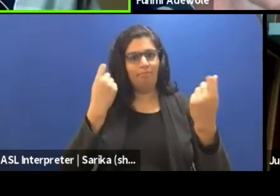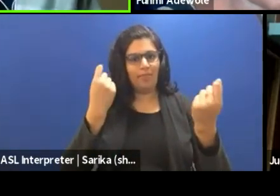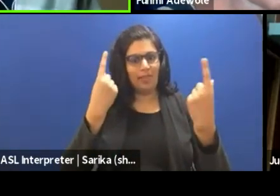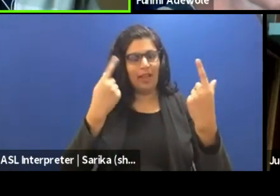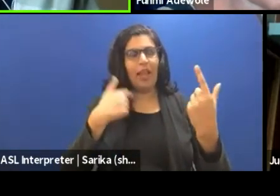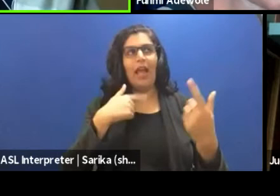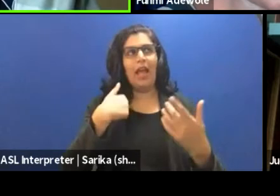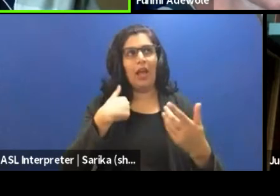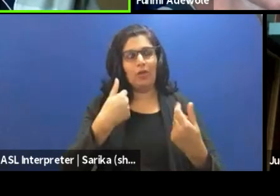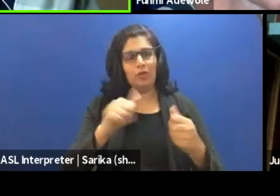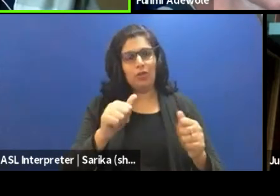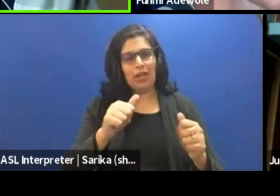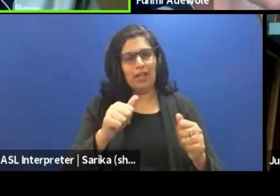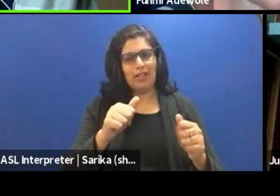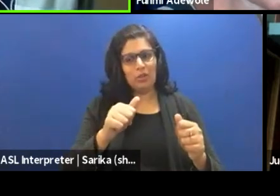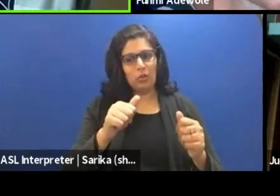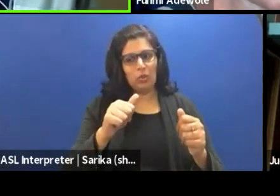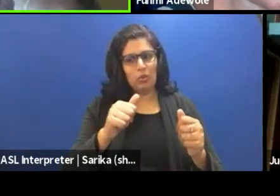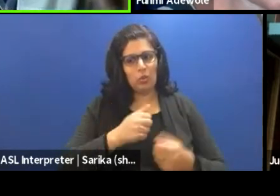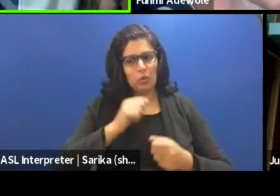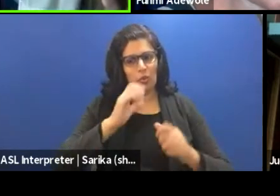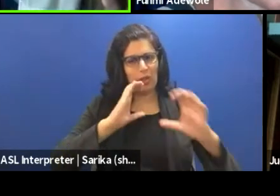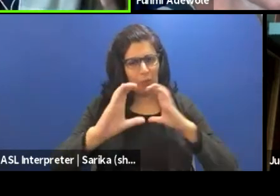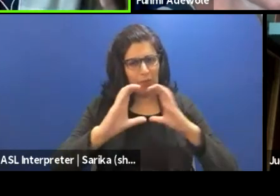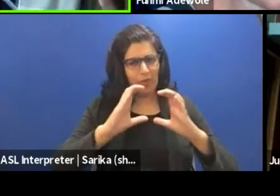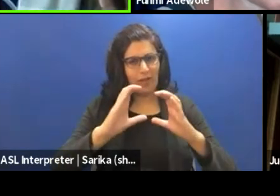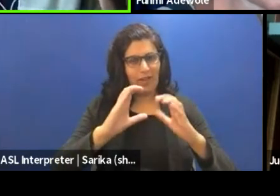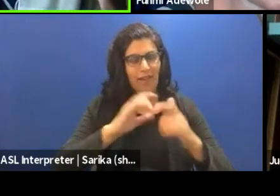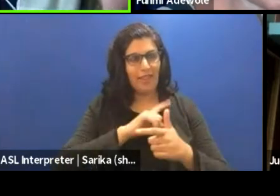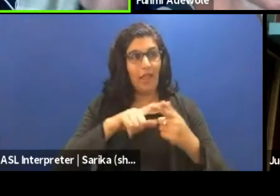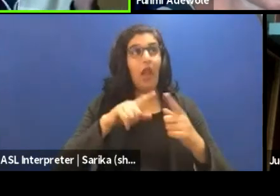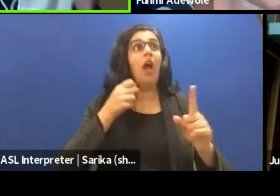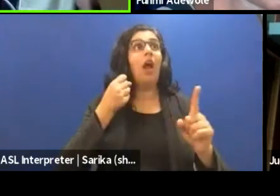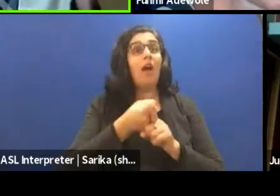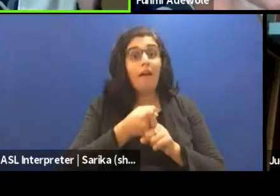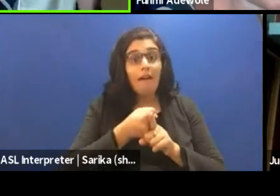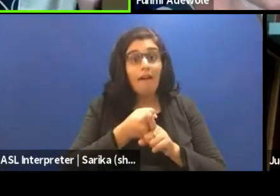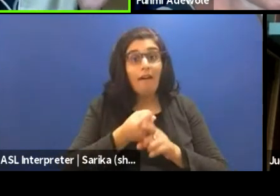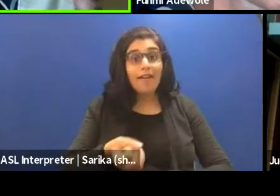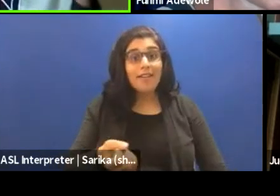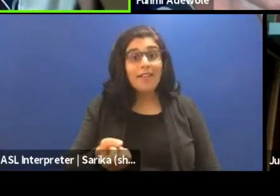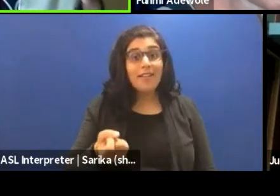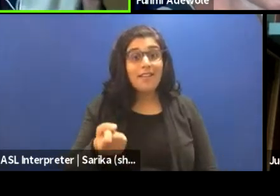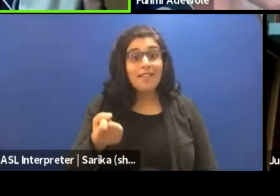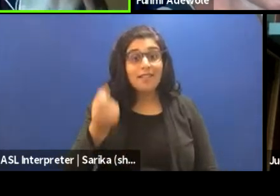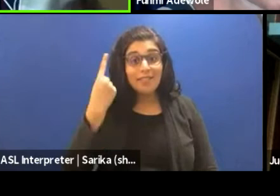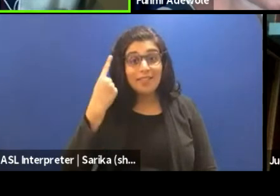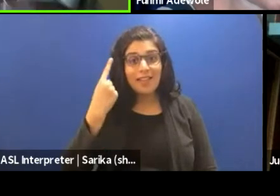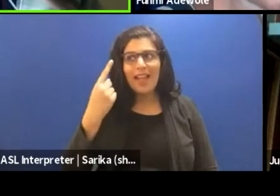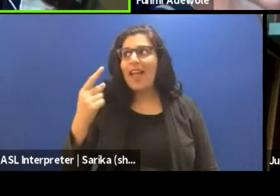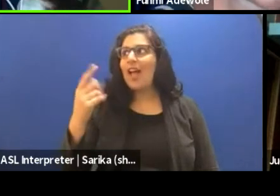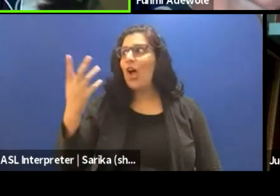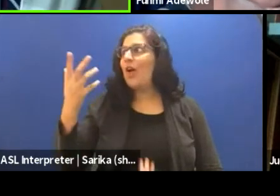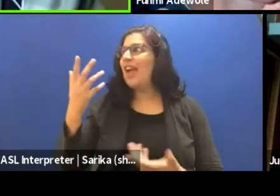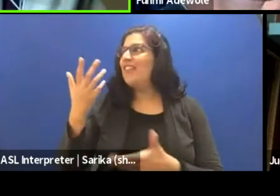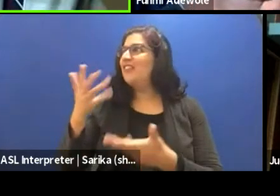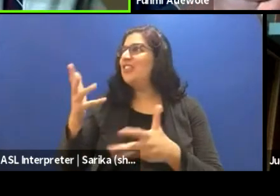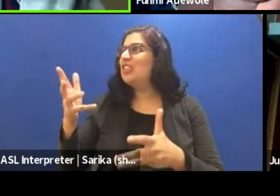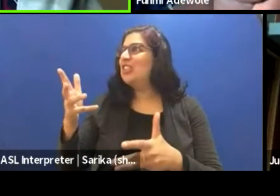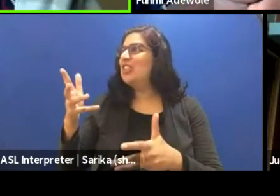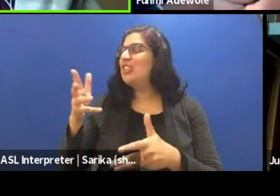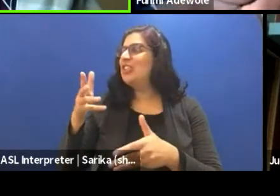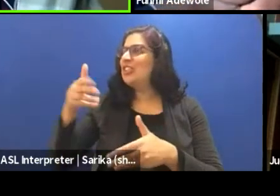say until I was able to have an aha moment. And I said, I no longer need you. Thank you so much. Deuces.